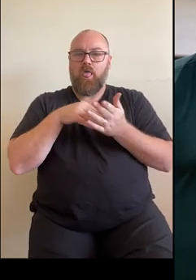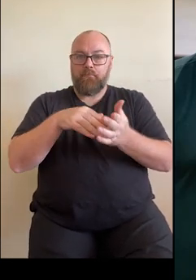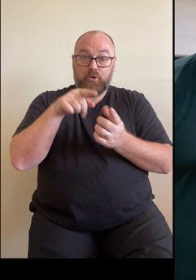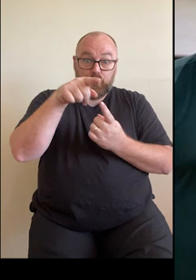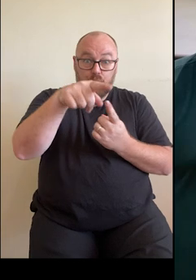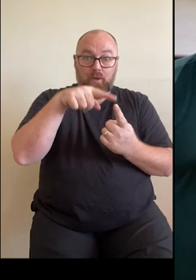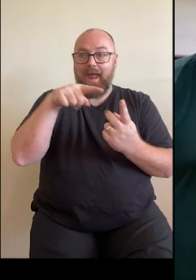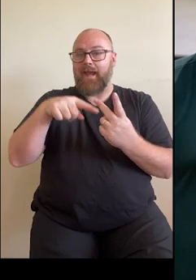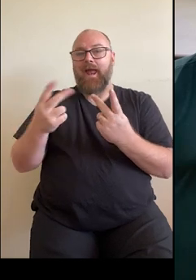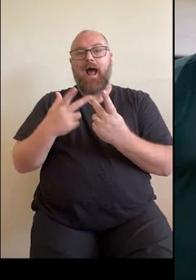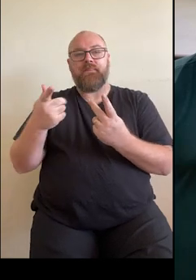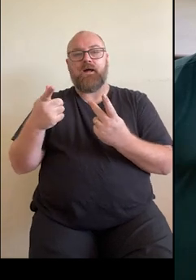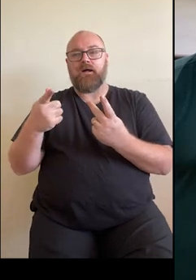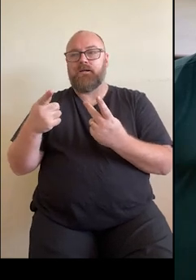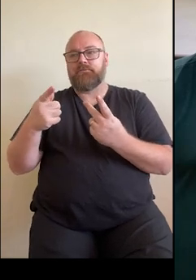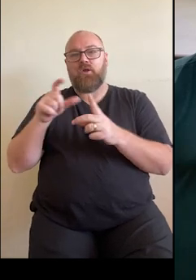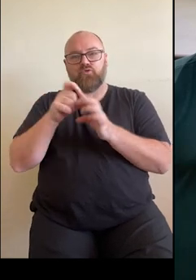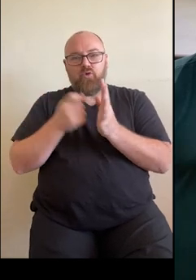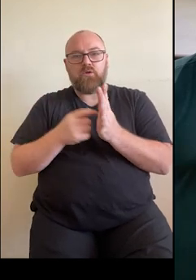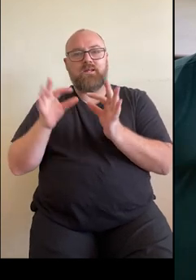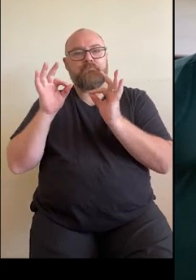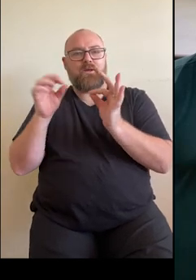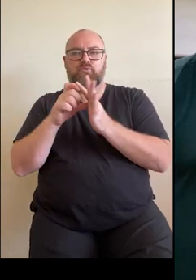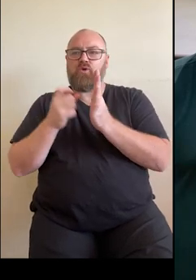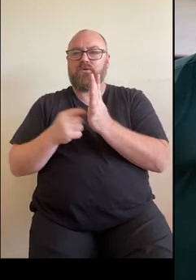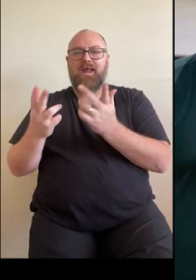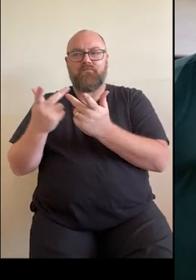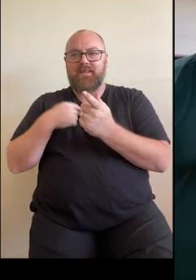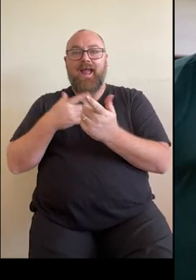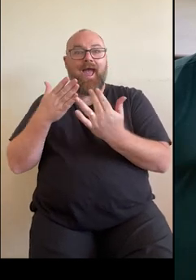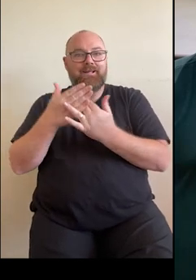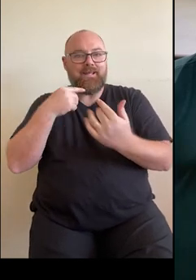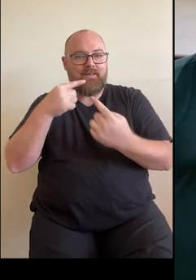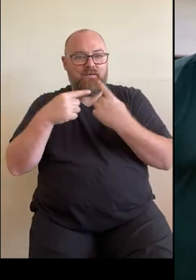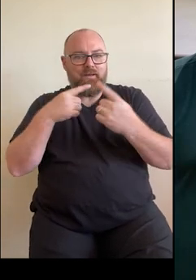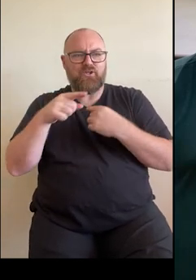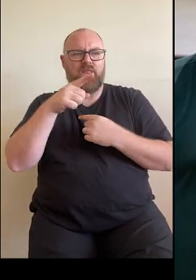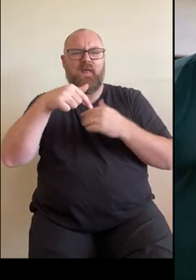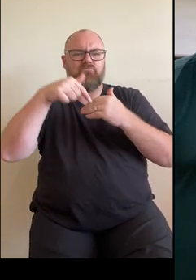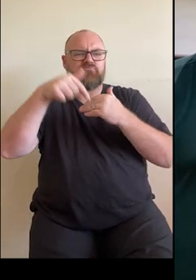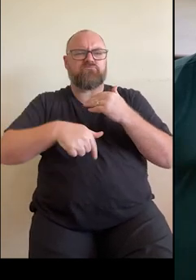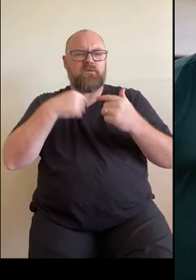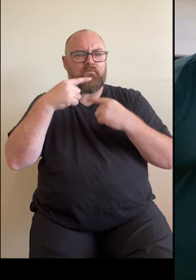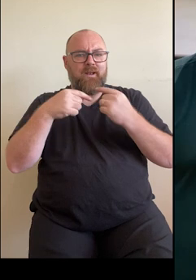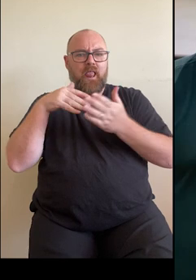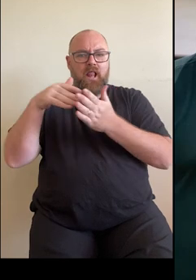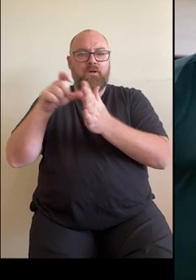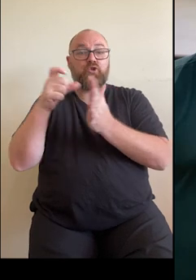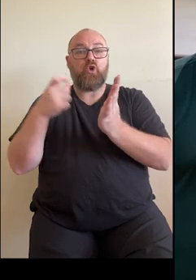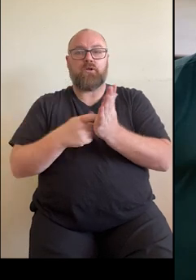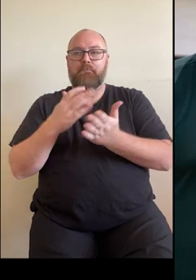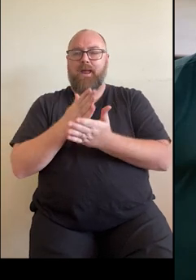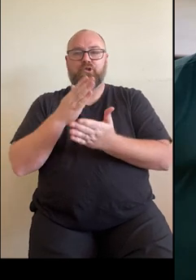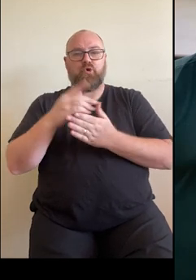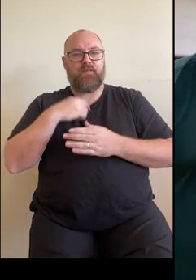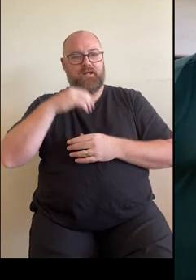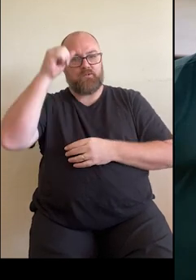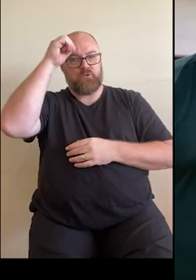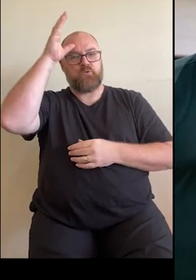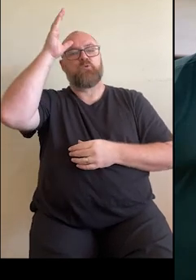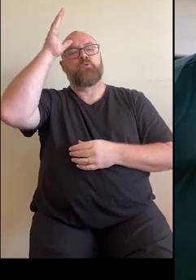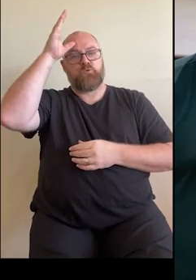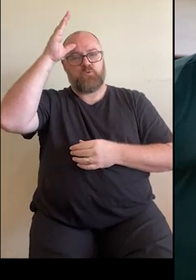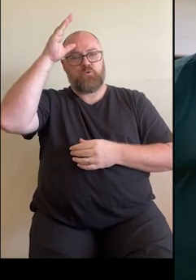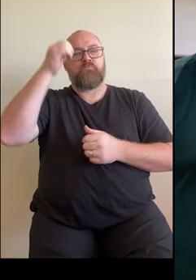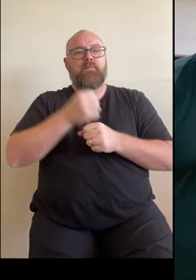access to health information over time. This type of detailed information helps your doctors to make more informed decisions about your